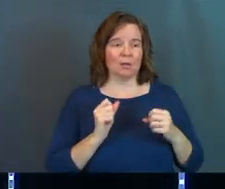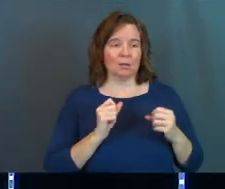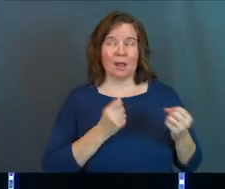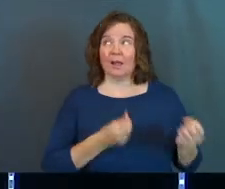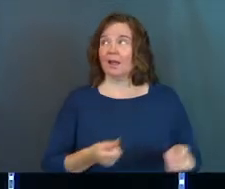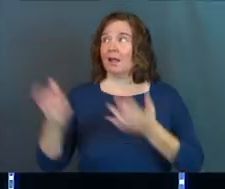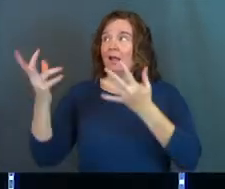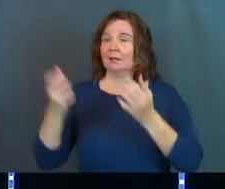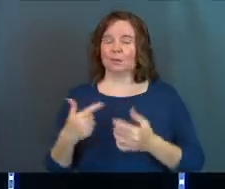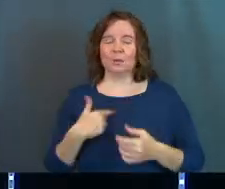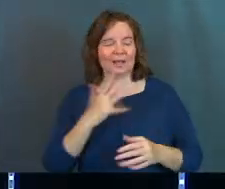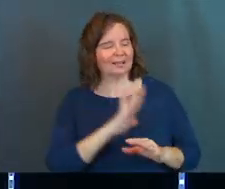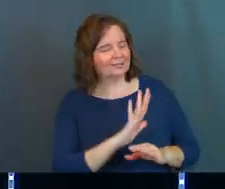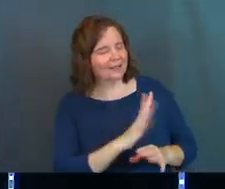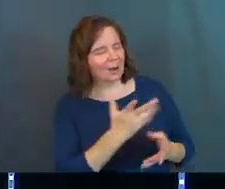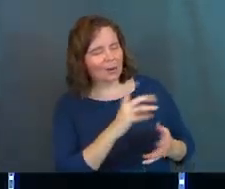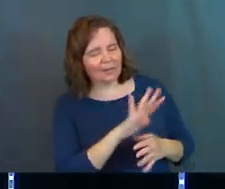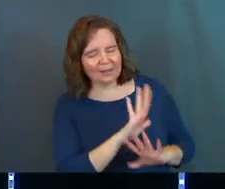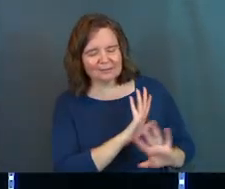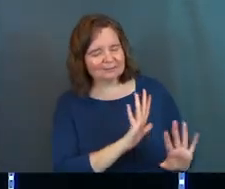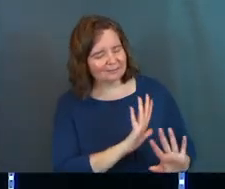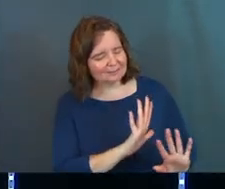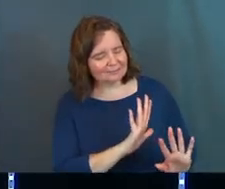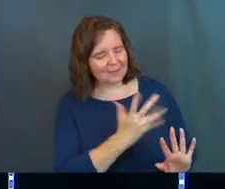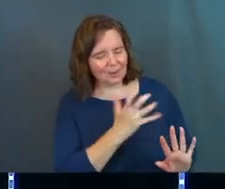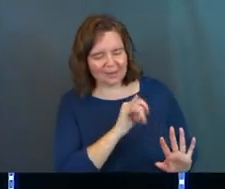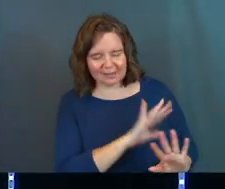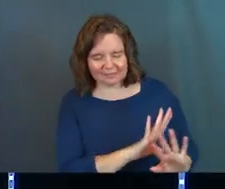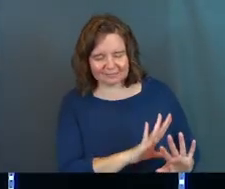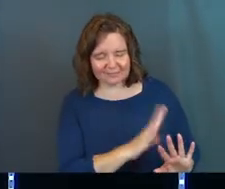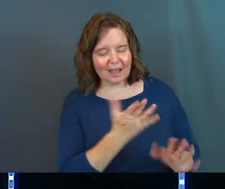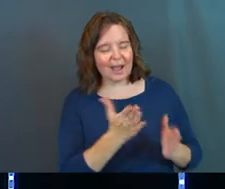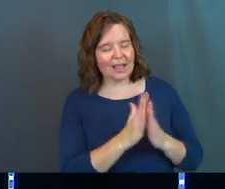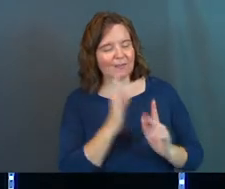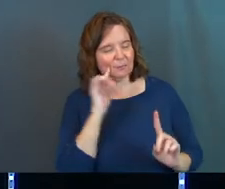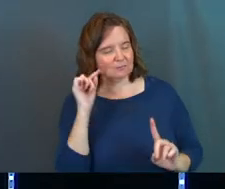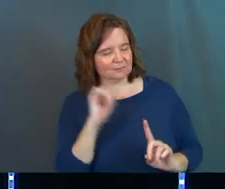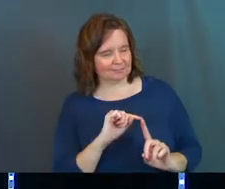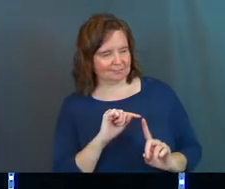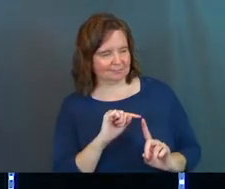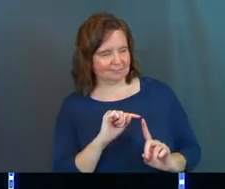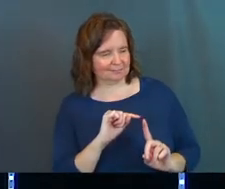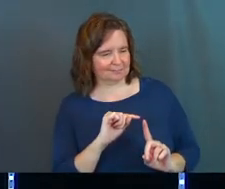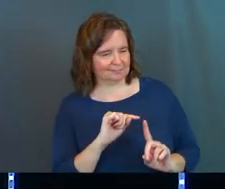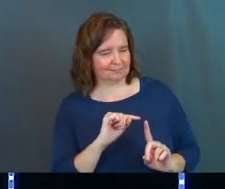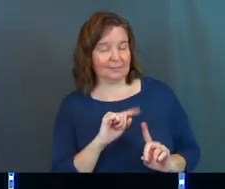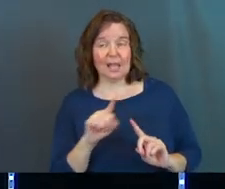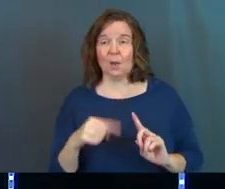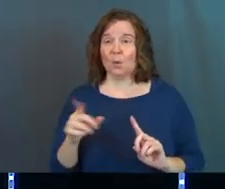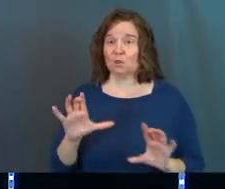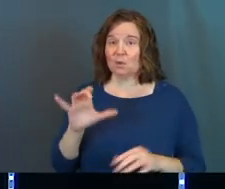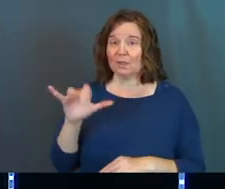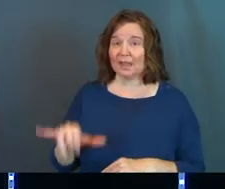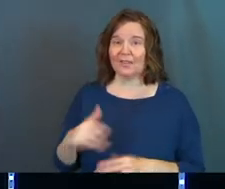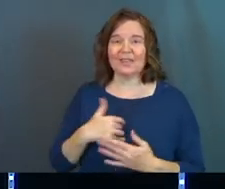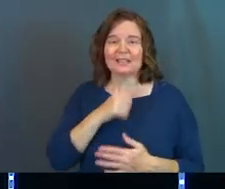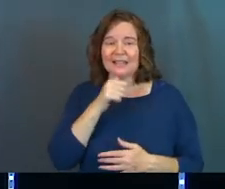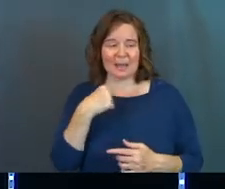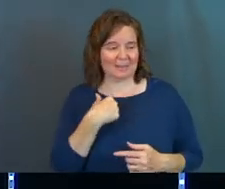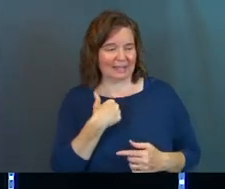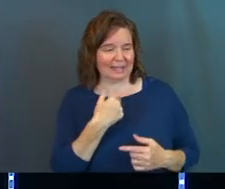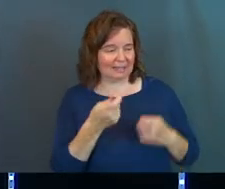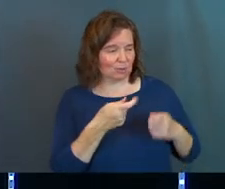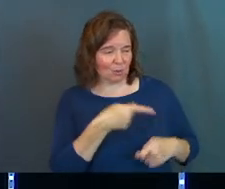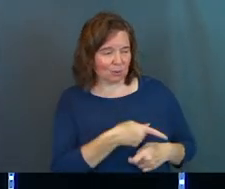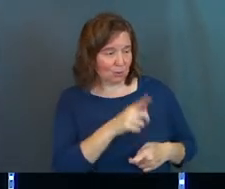at God while God's saying, that's not the thing I asked for. I asked for this. And when you do that, that's not me